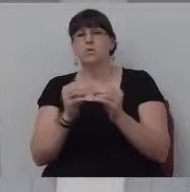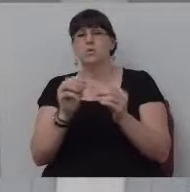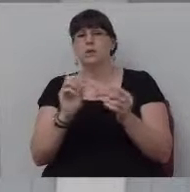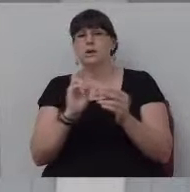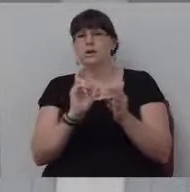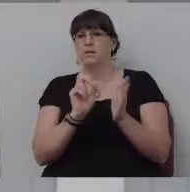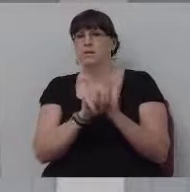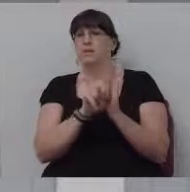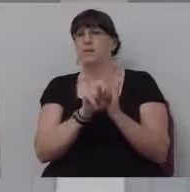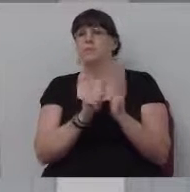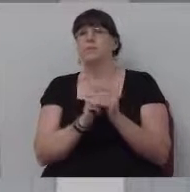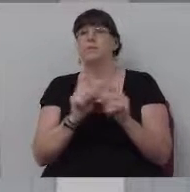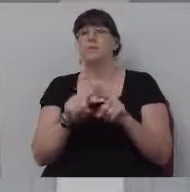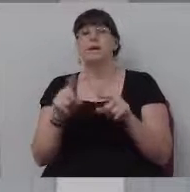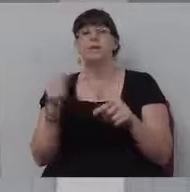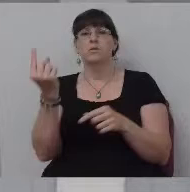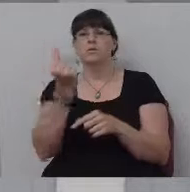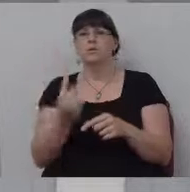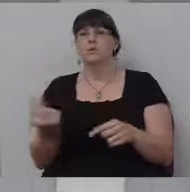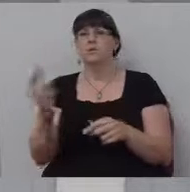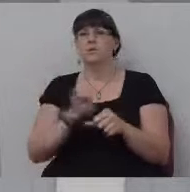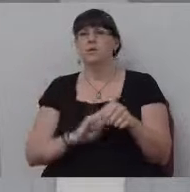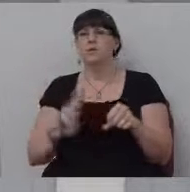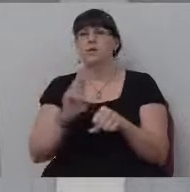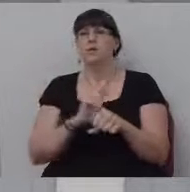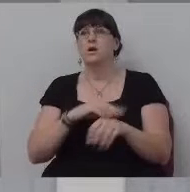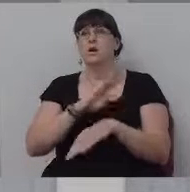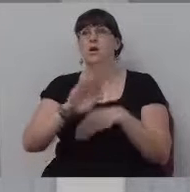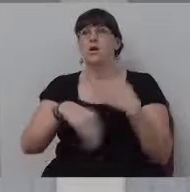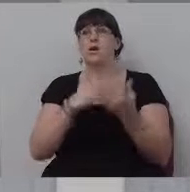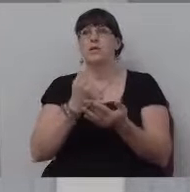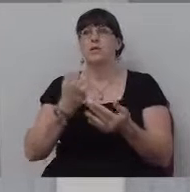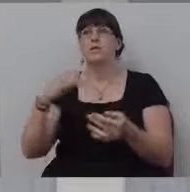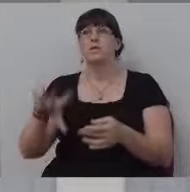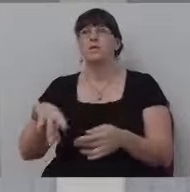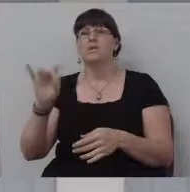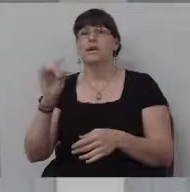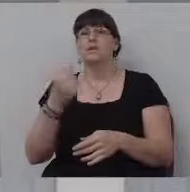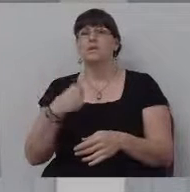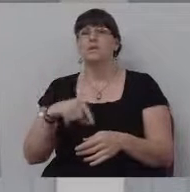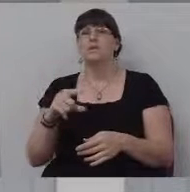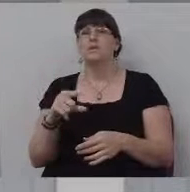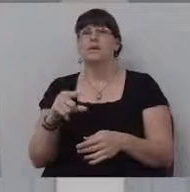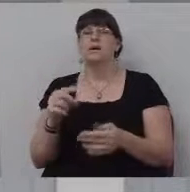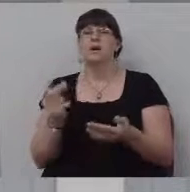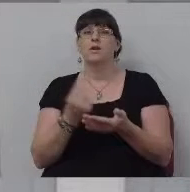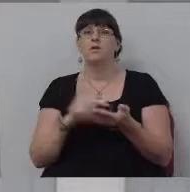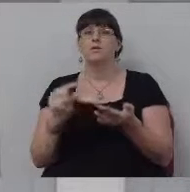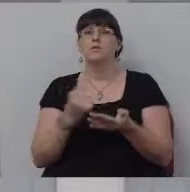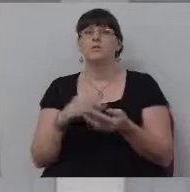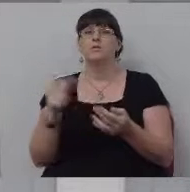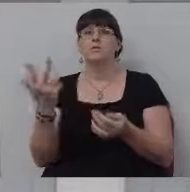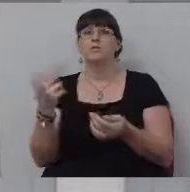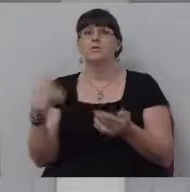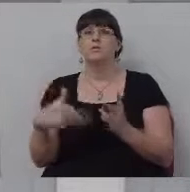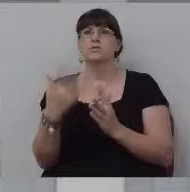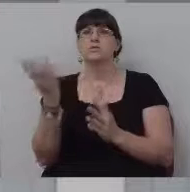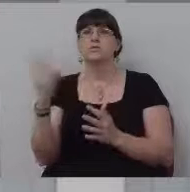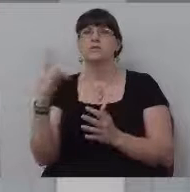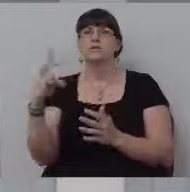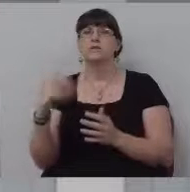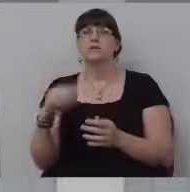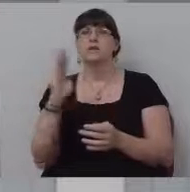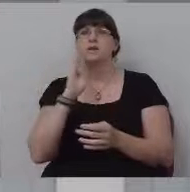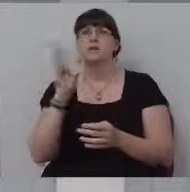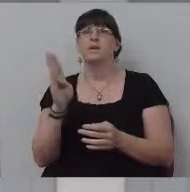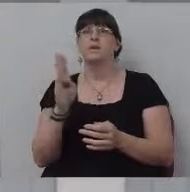I am going to be using all of it we find in our text in verses 13 through 17. Then I'm going to be kind of,